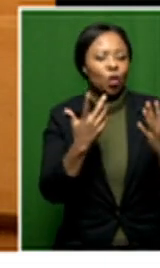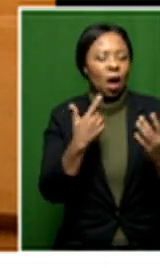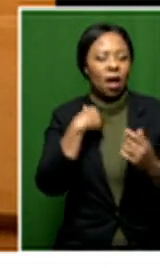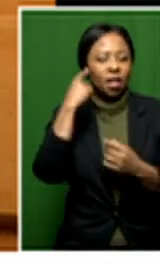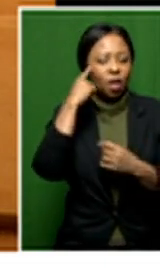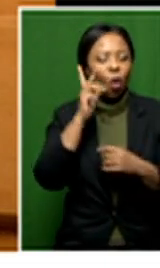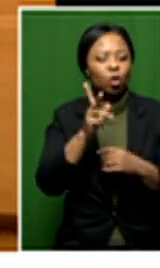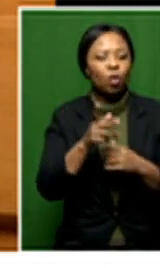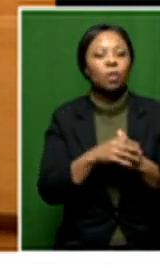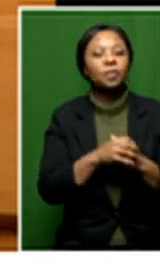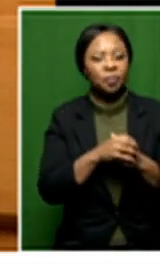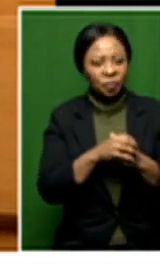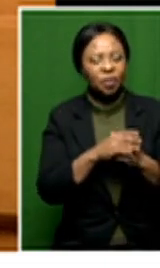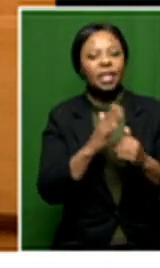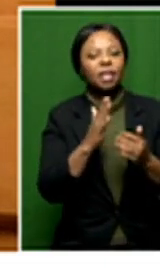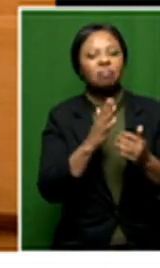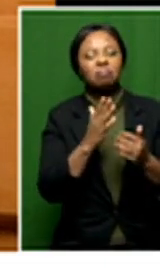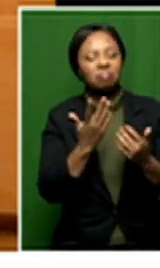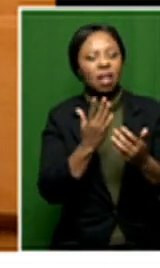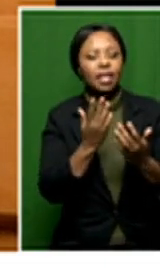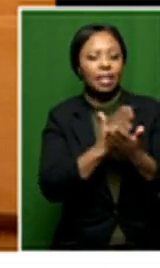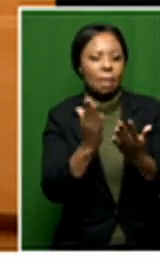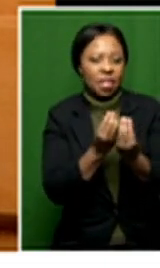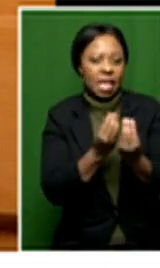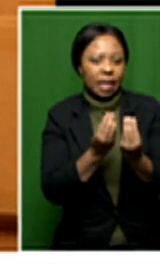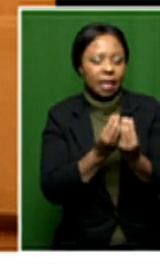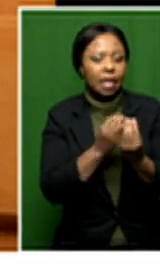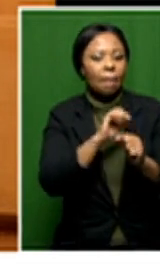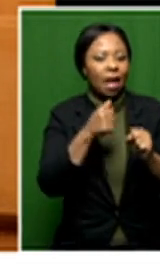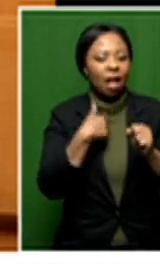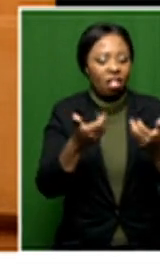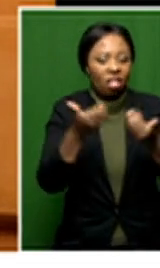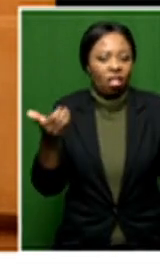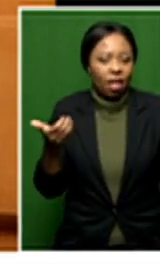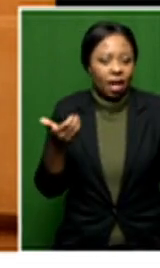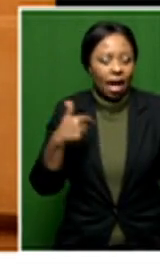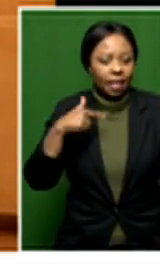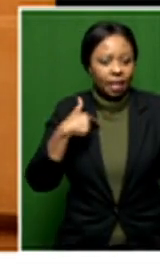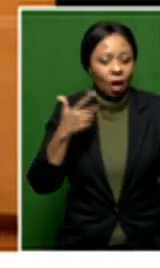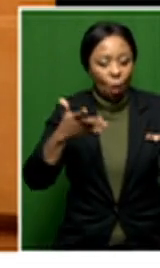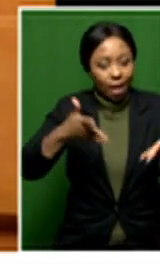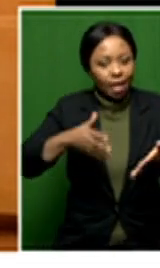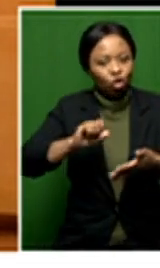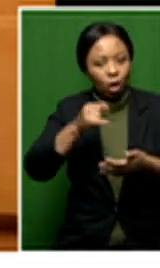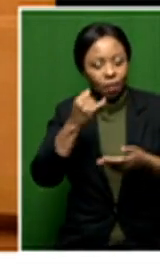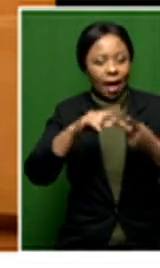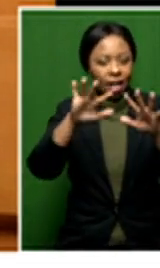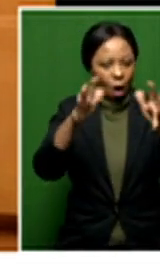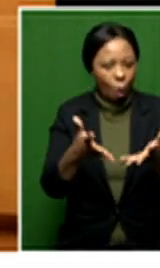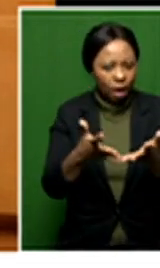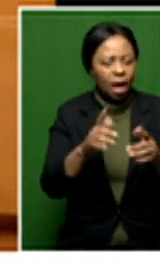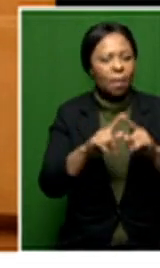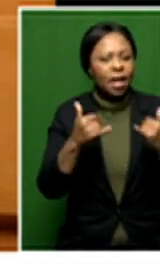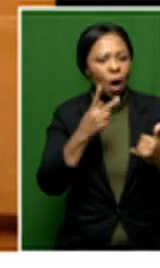things that divide us in the world, in South Africa, in Johannesburg. And it's about